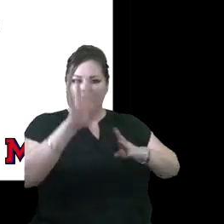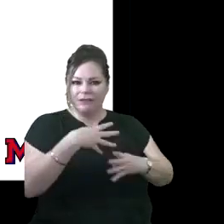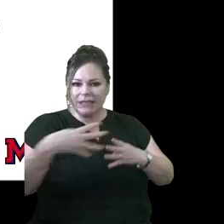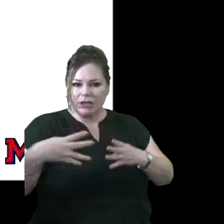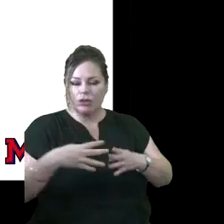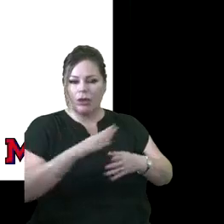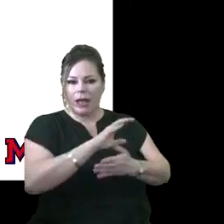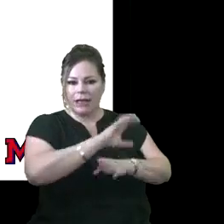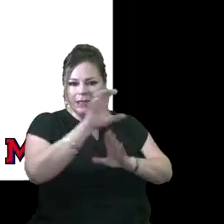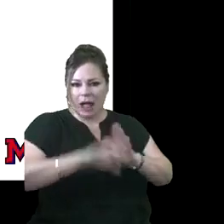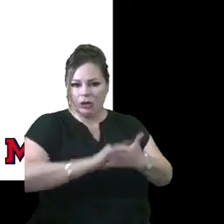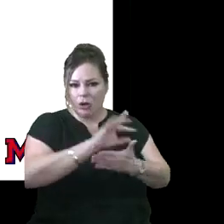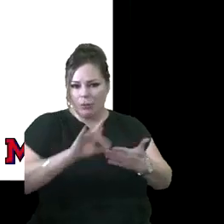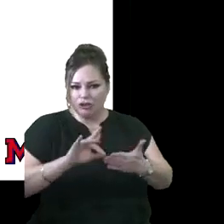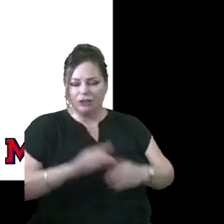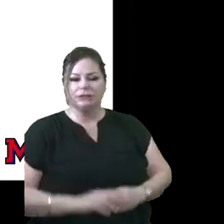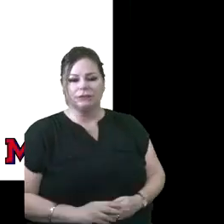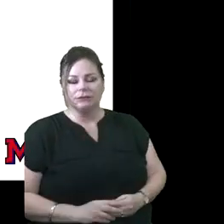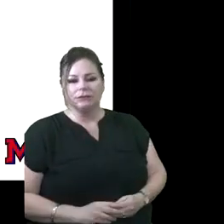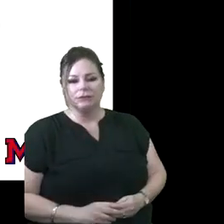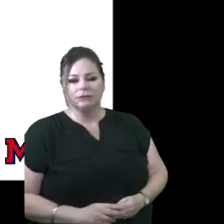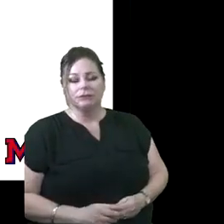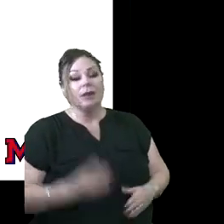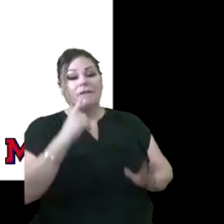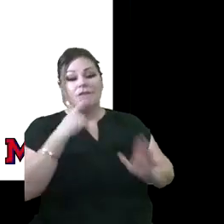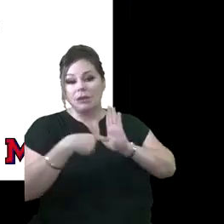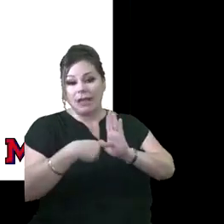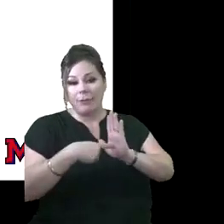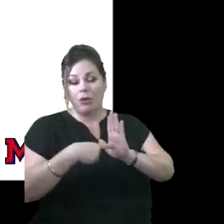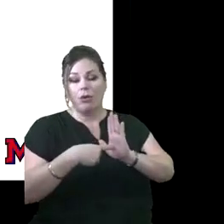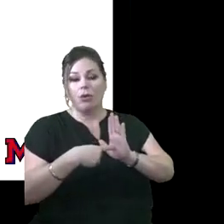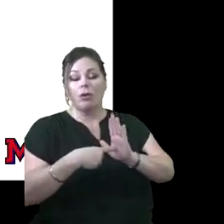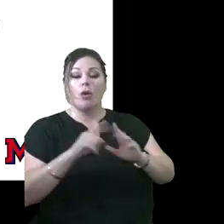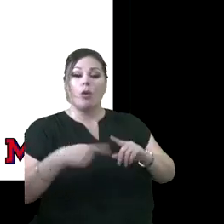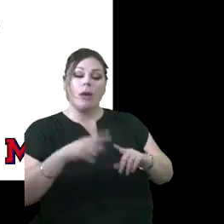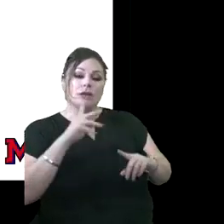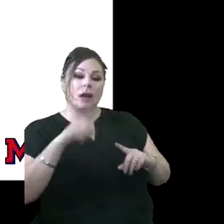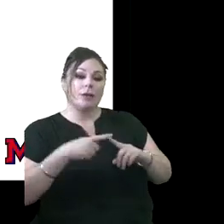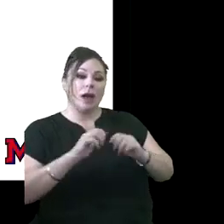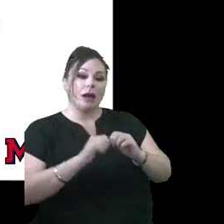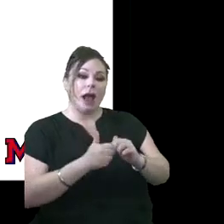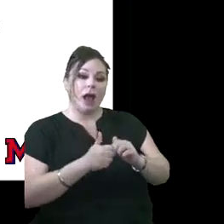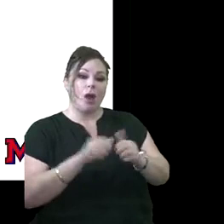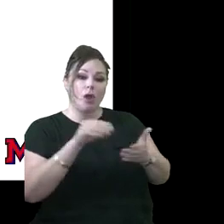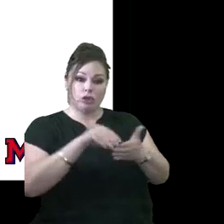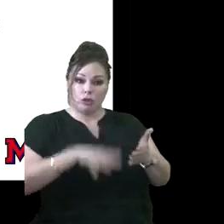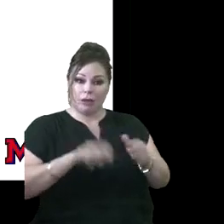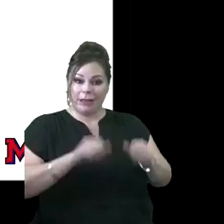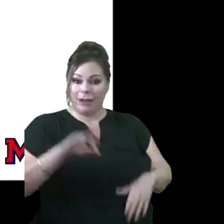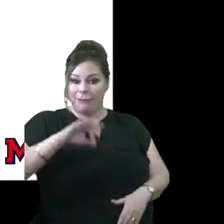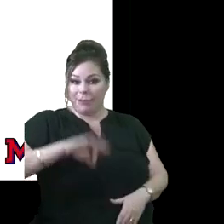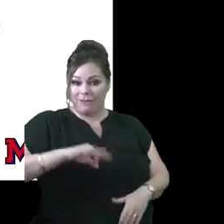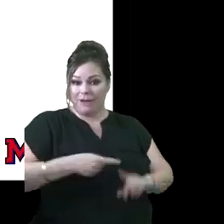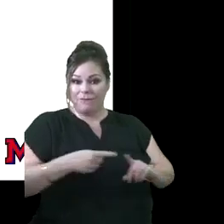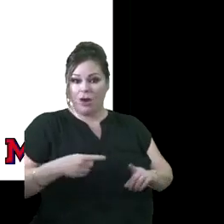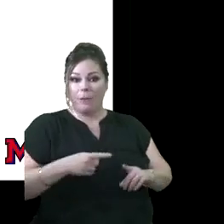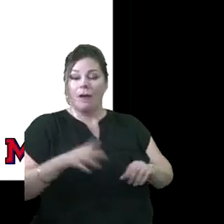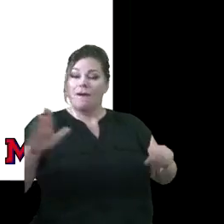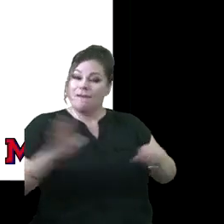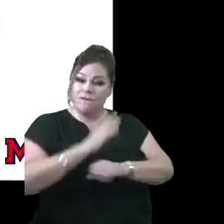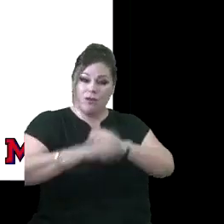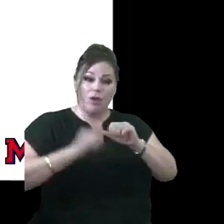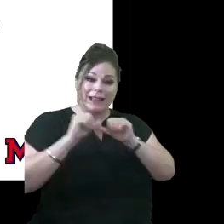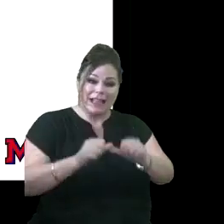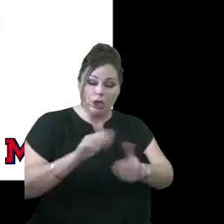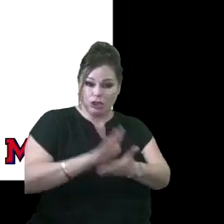opportunities. So as we begin to, for instance, talk about how scholars may benefit from year round schooling,